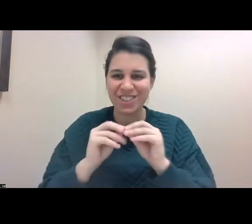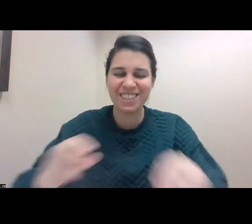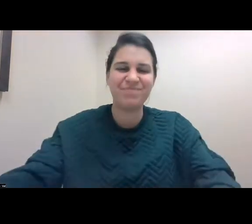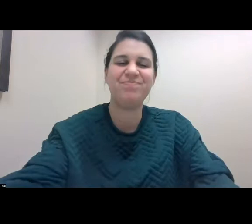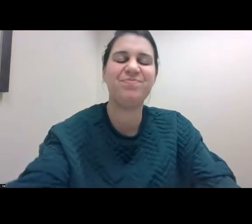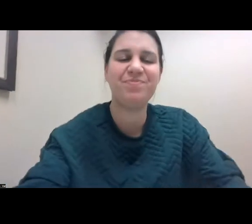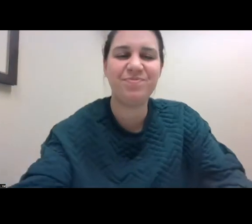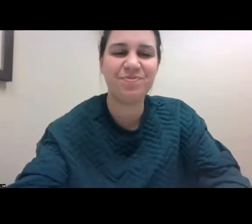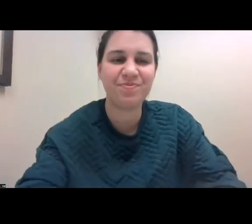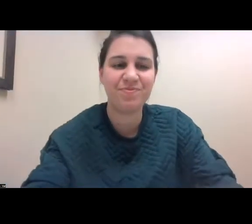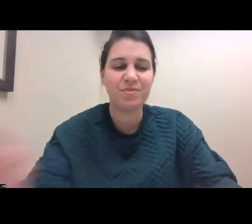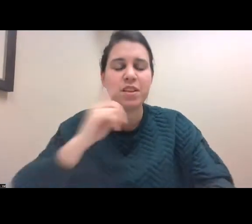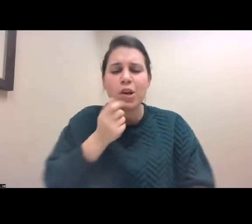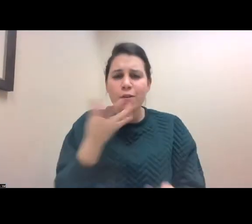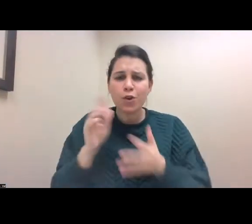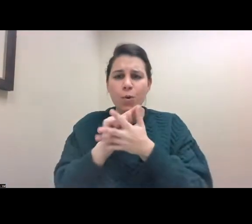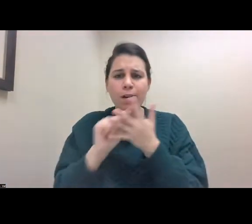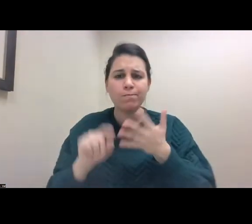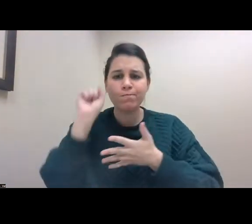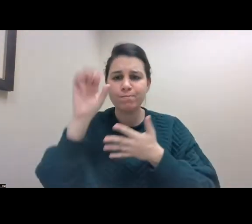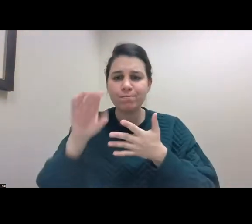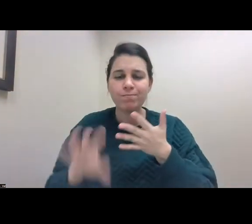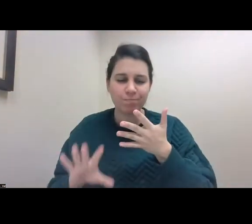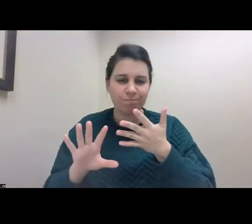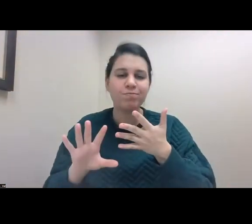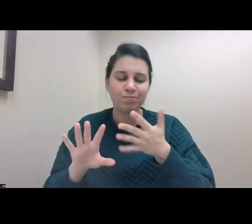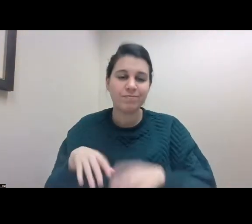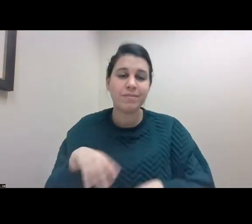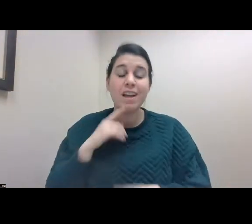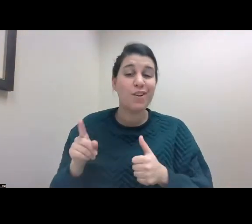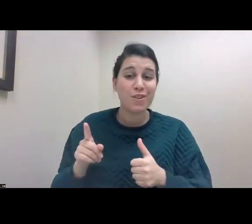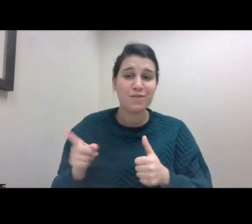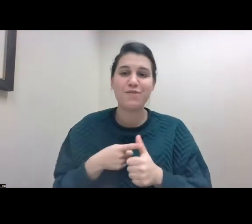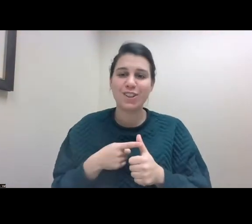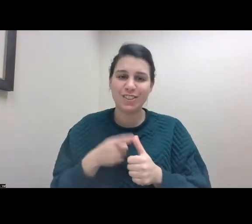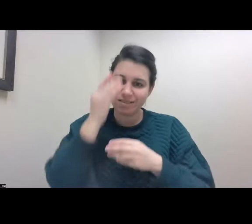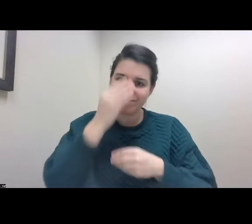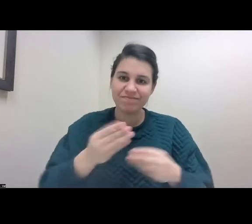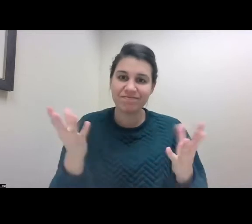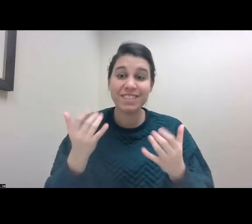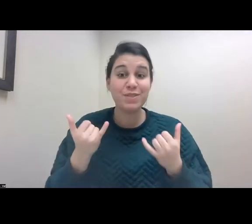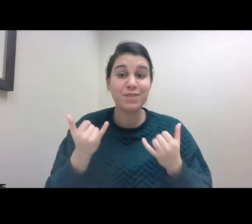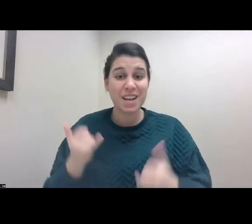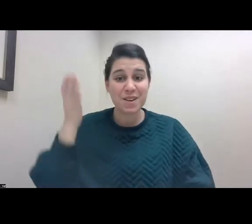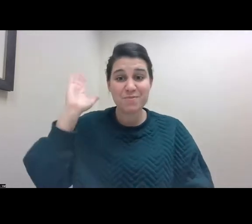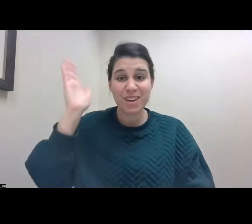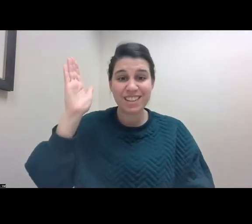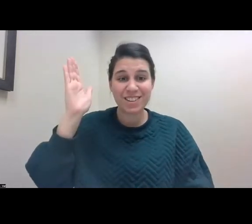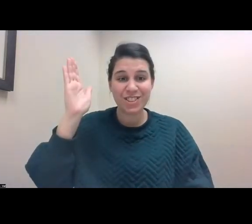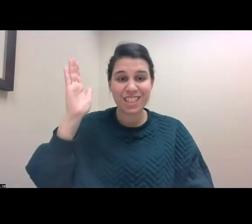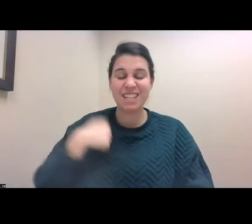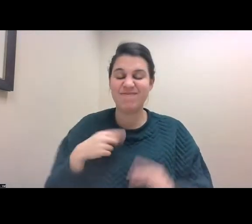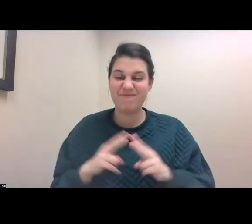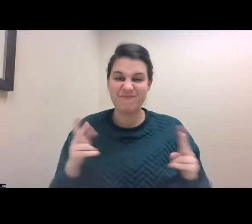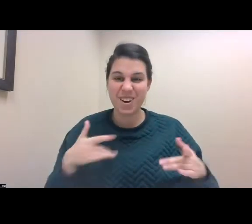to get us started by way of housekeeping. First, I'd be remiss if I didn't share today's presentation. I'm actually really